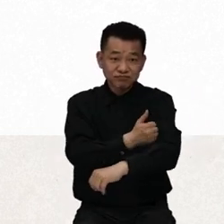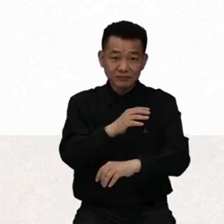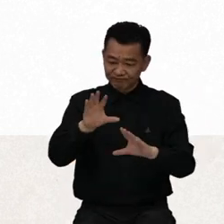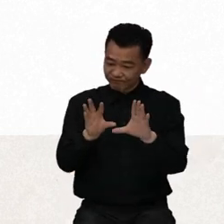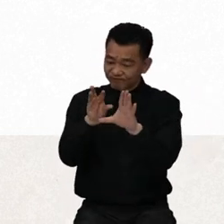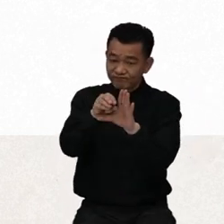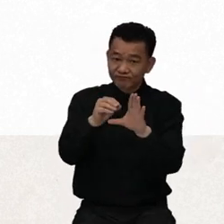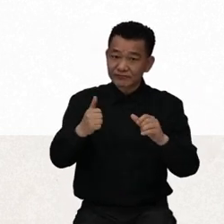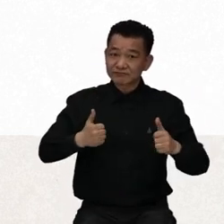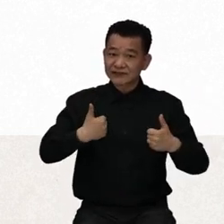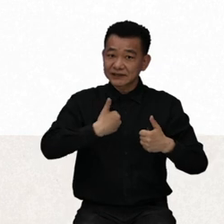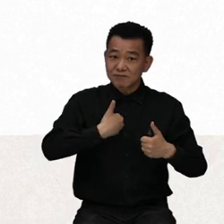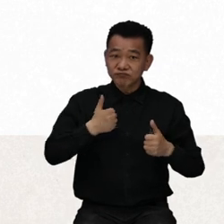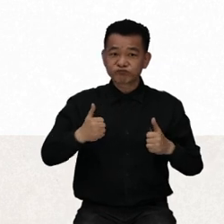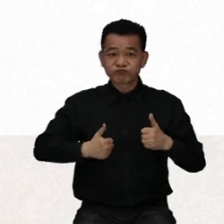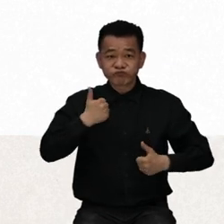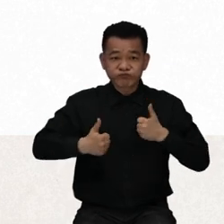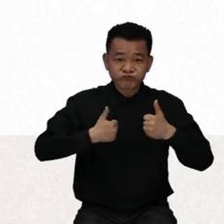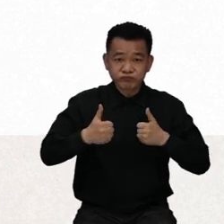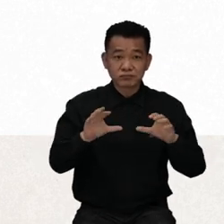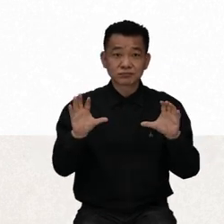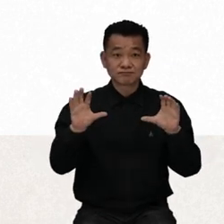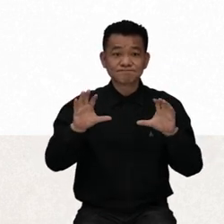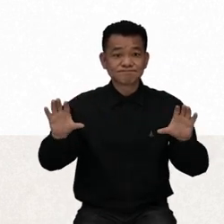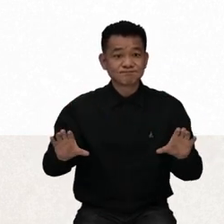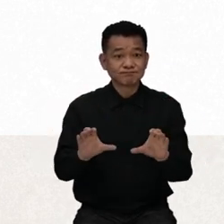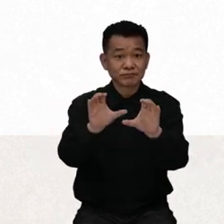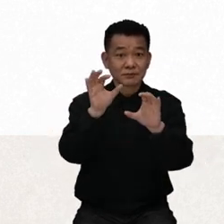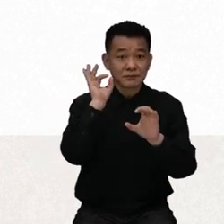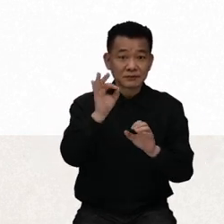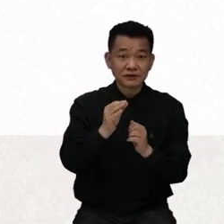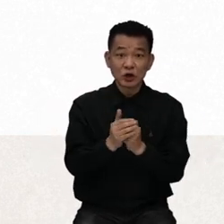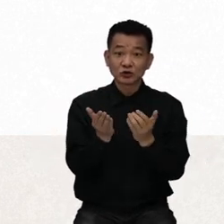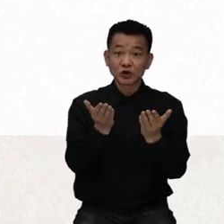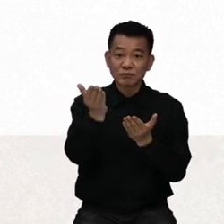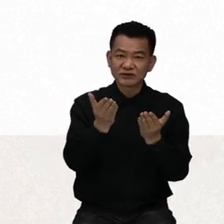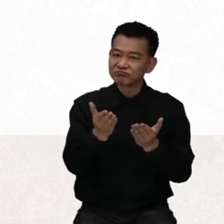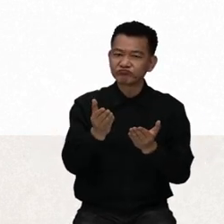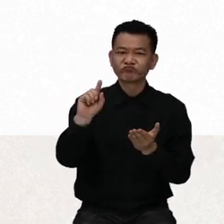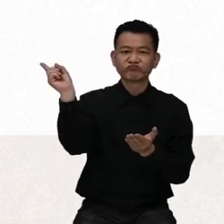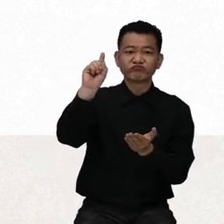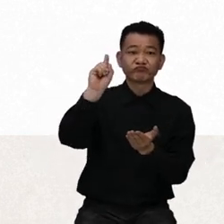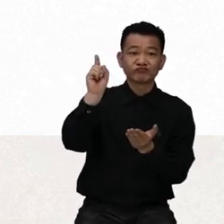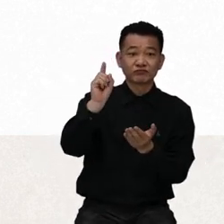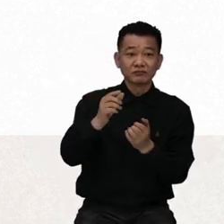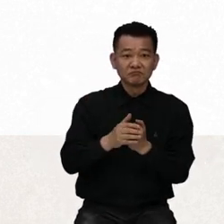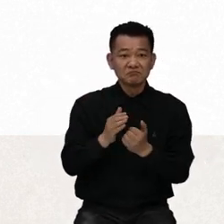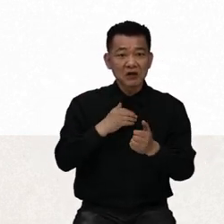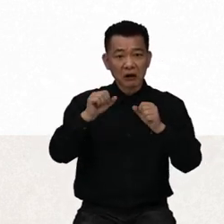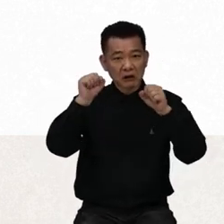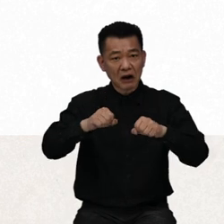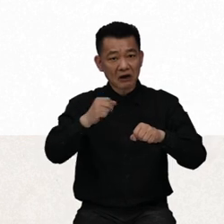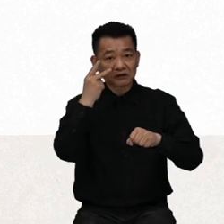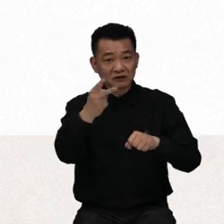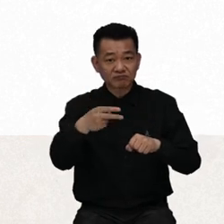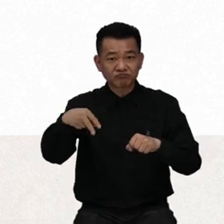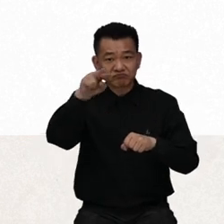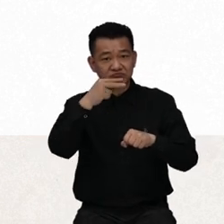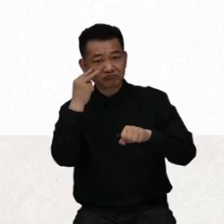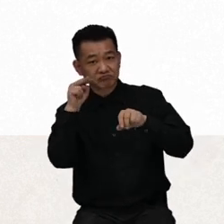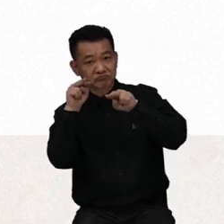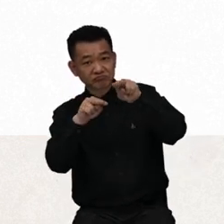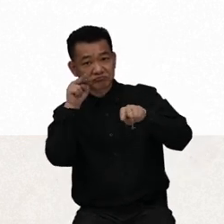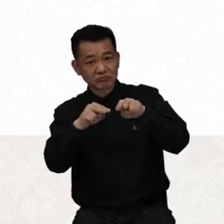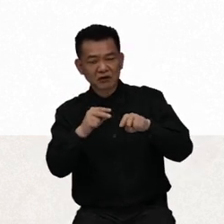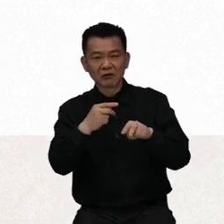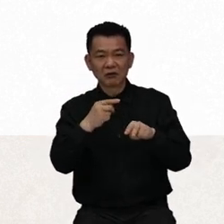principle of active participation. It declared policy changes toward human rights perspective, not considering persons with